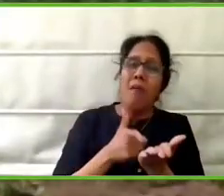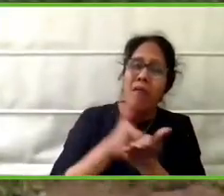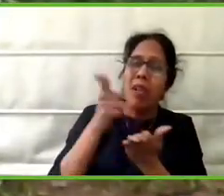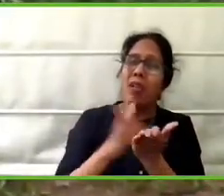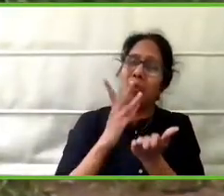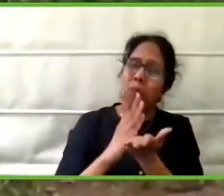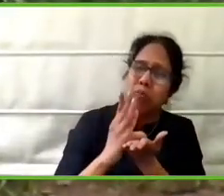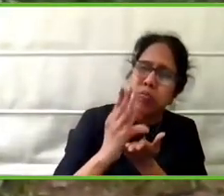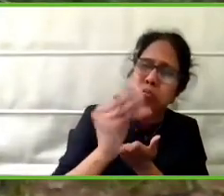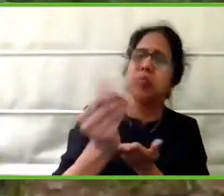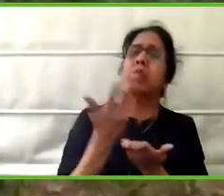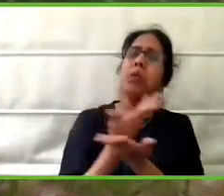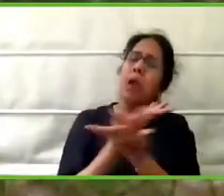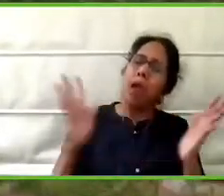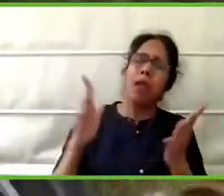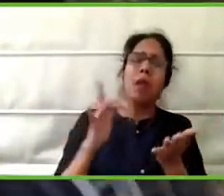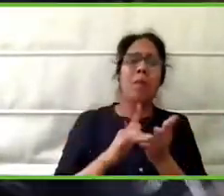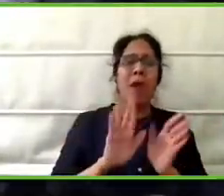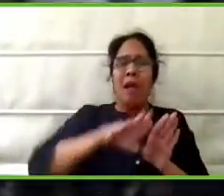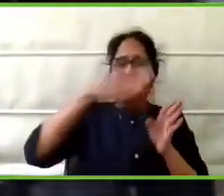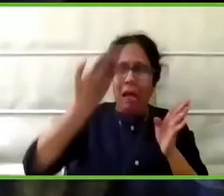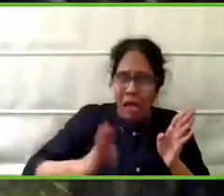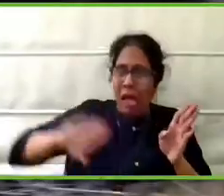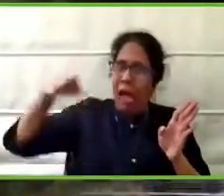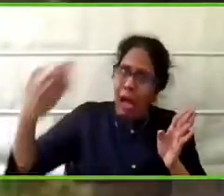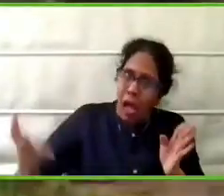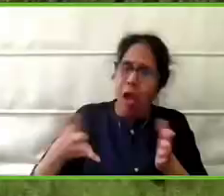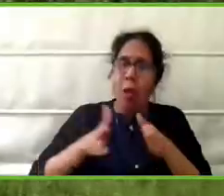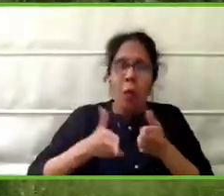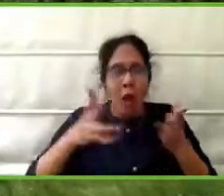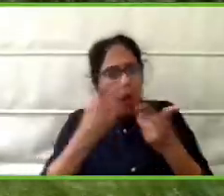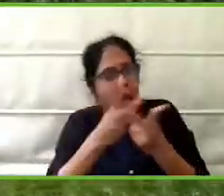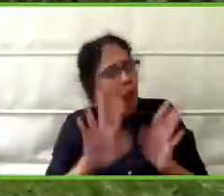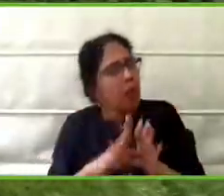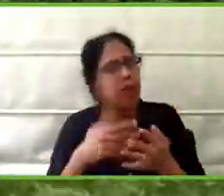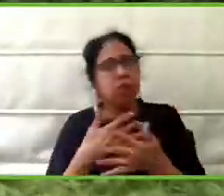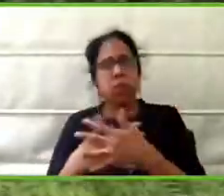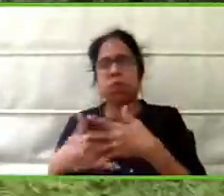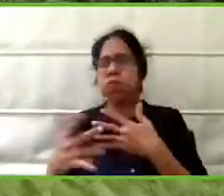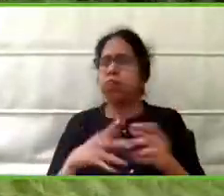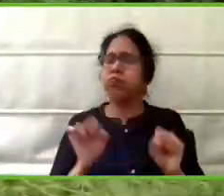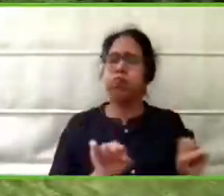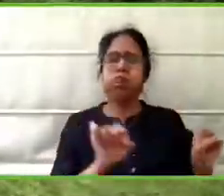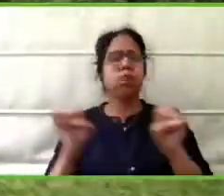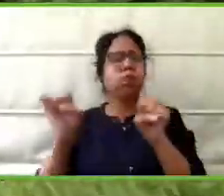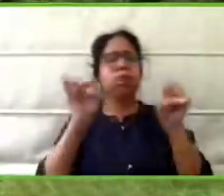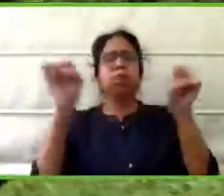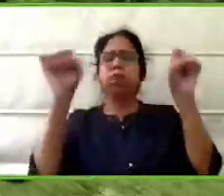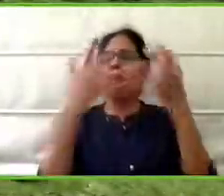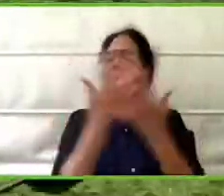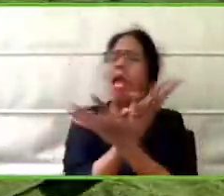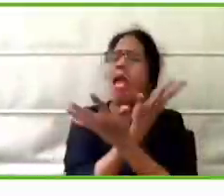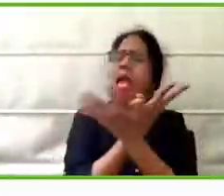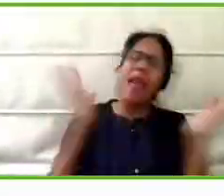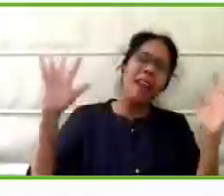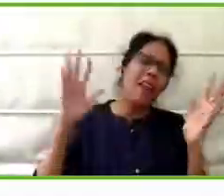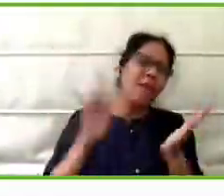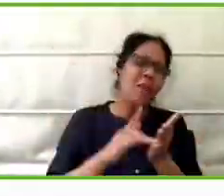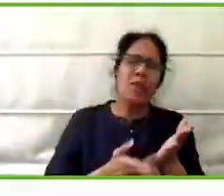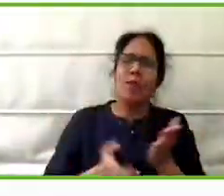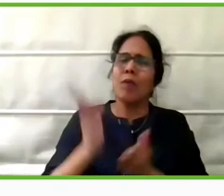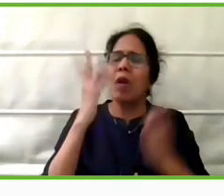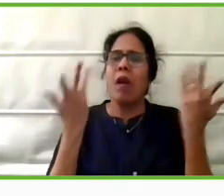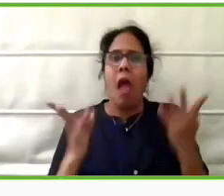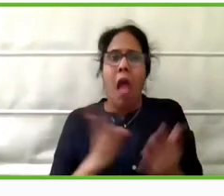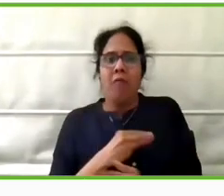if the wheelchair is high or low, we go out of Now we don't have any fear, we can go out This was